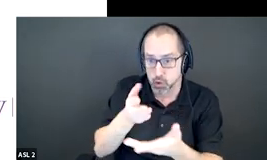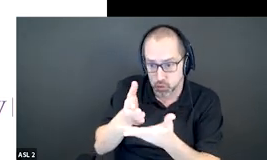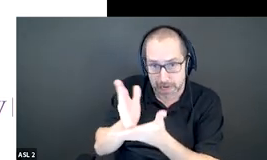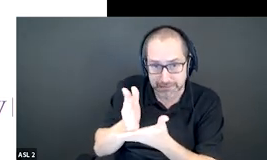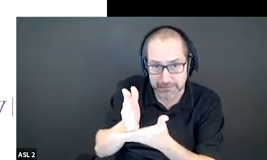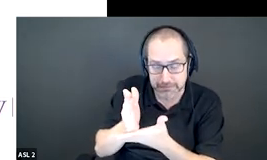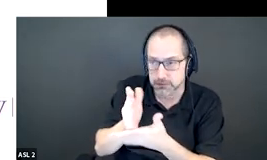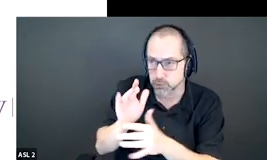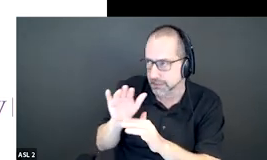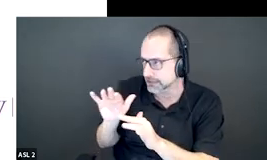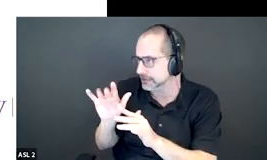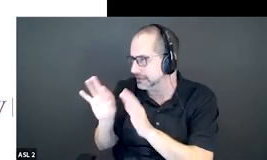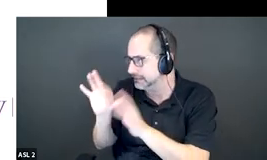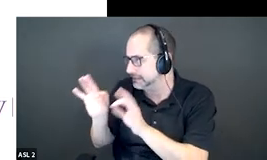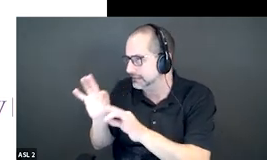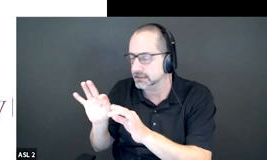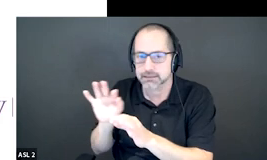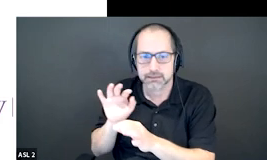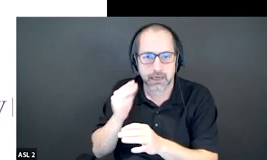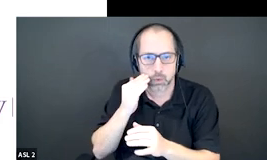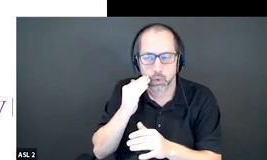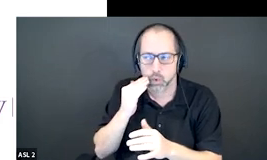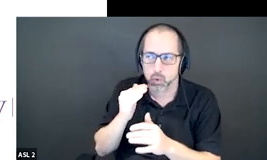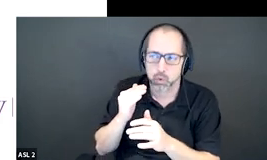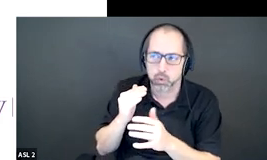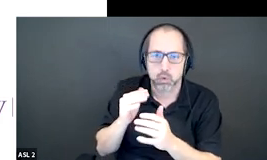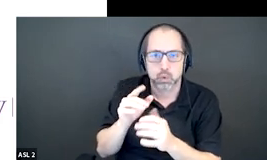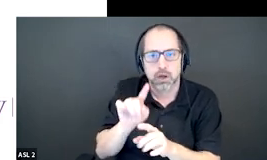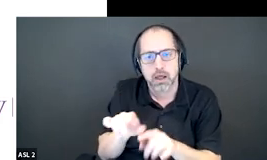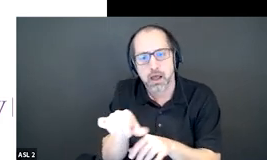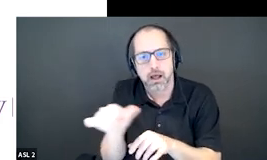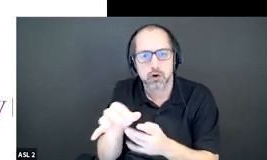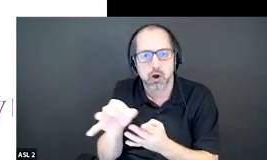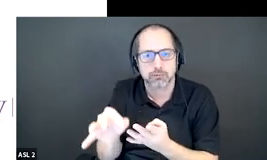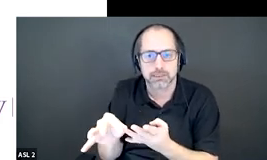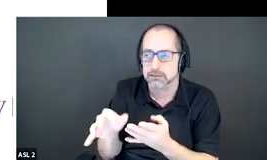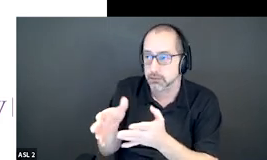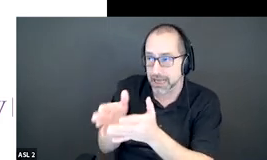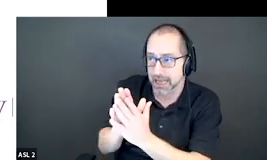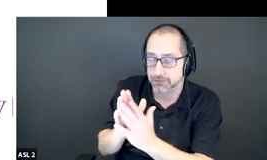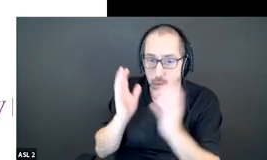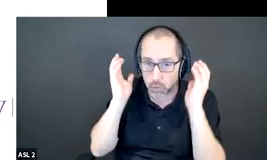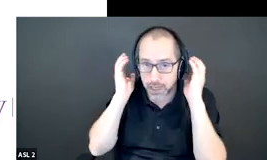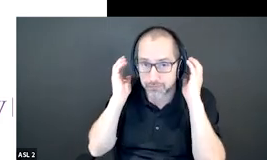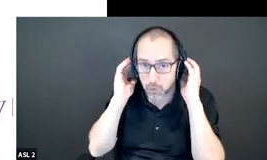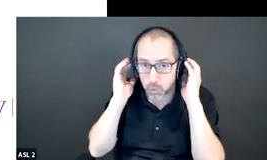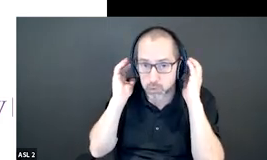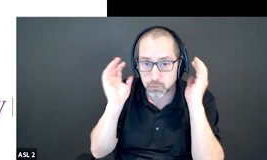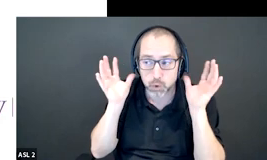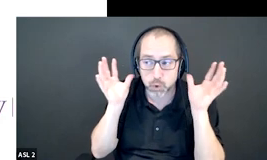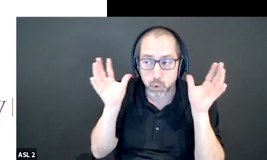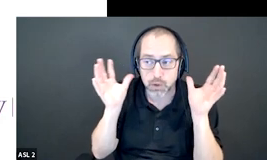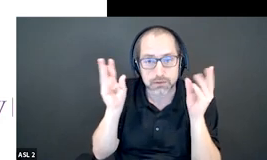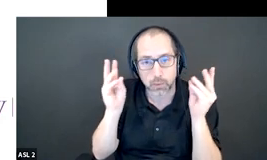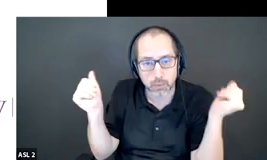uh try to find different solutions you can ask them for i don't know uh noise cancelling headphones and this is just